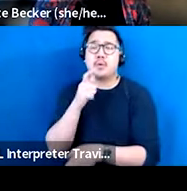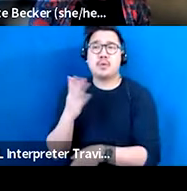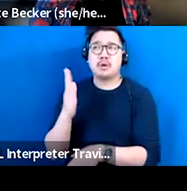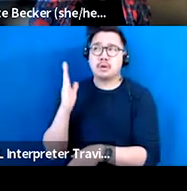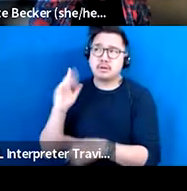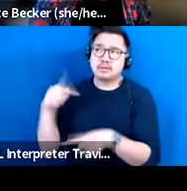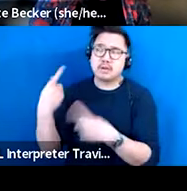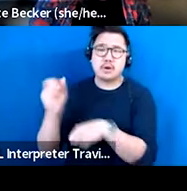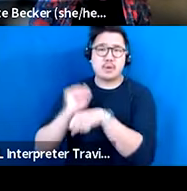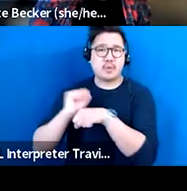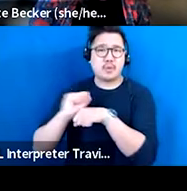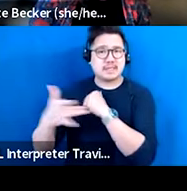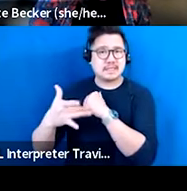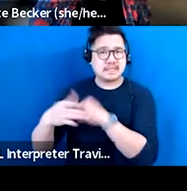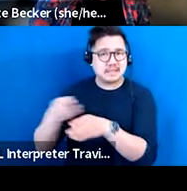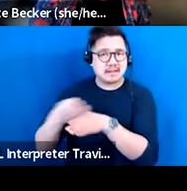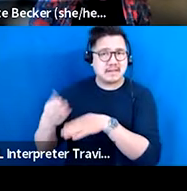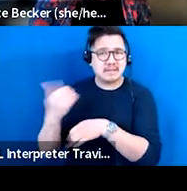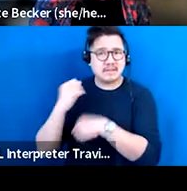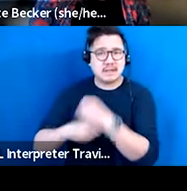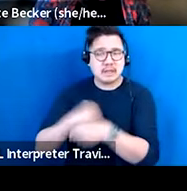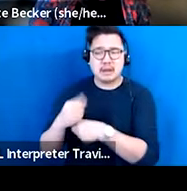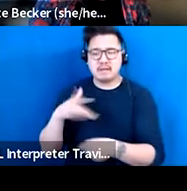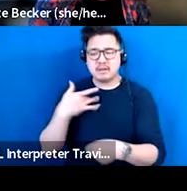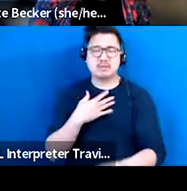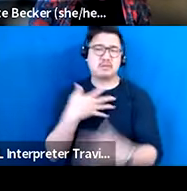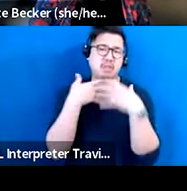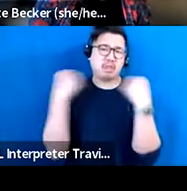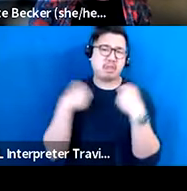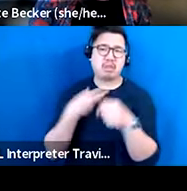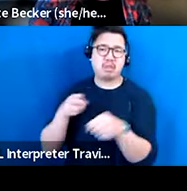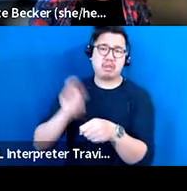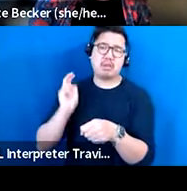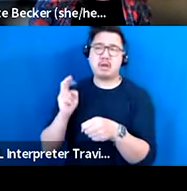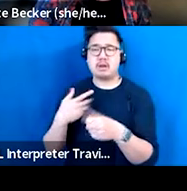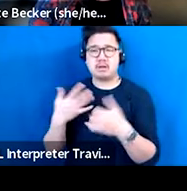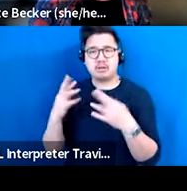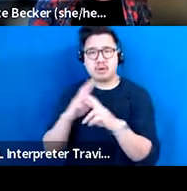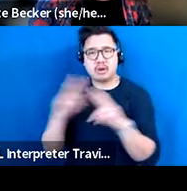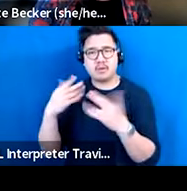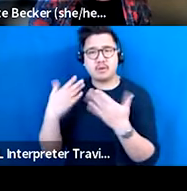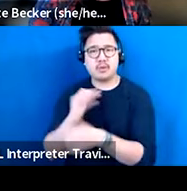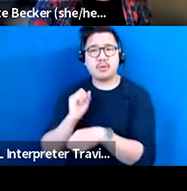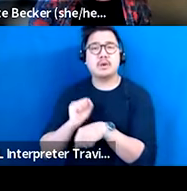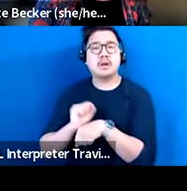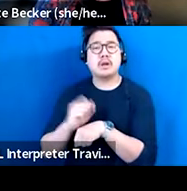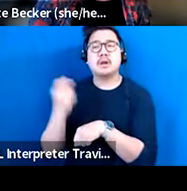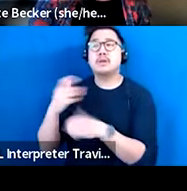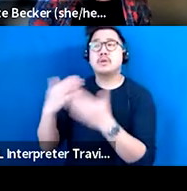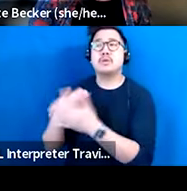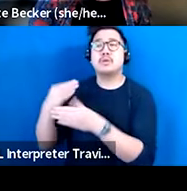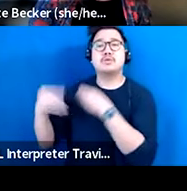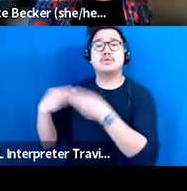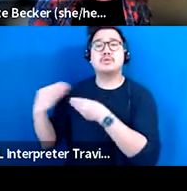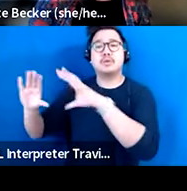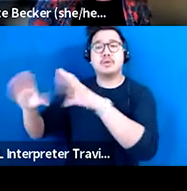for 15 years, realize they're unhappy, and they're ready for a new shift. The new generation are going to be the same people in the same orgs that want